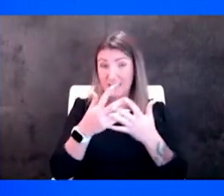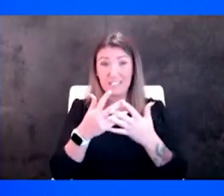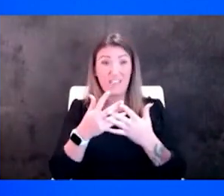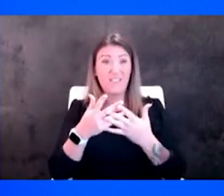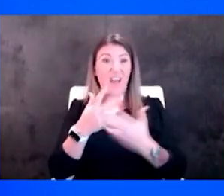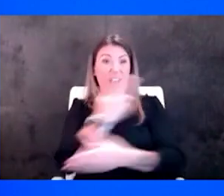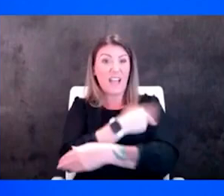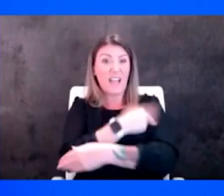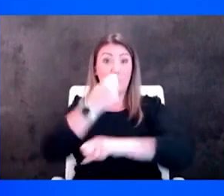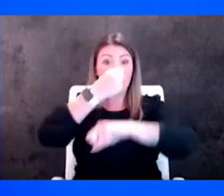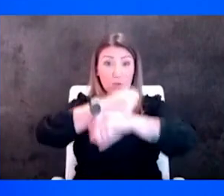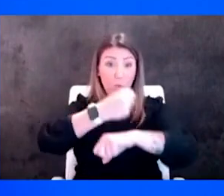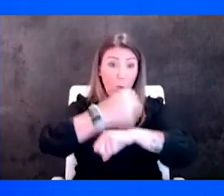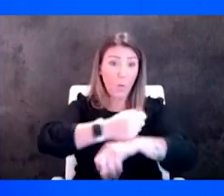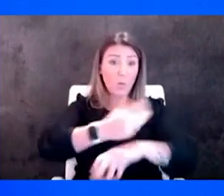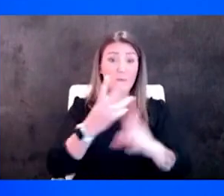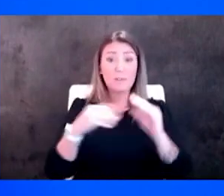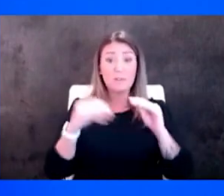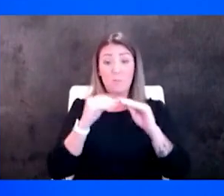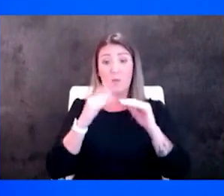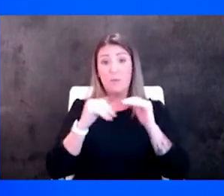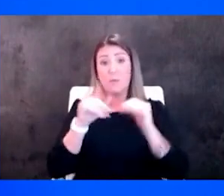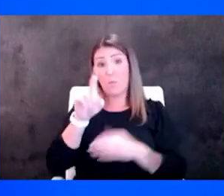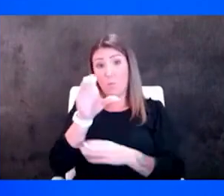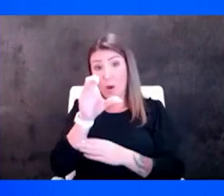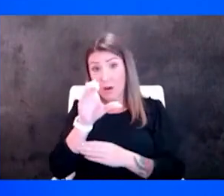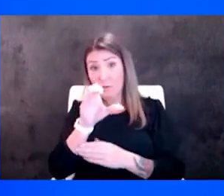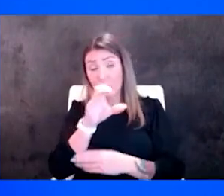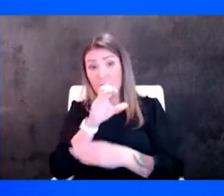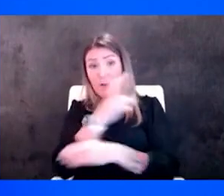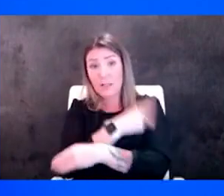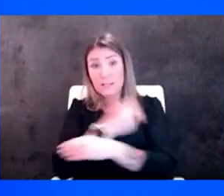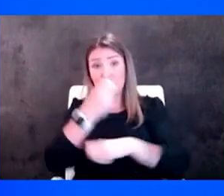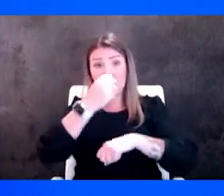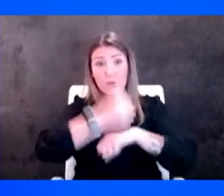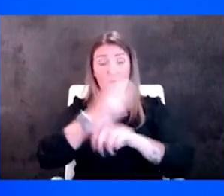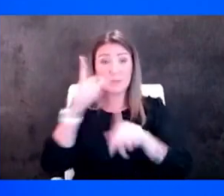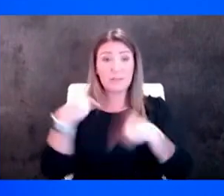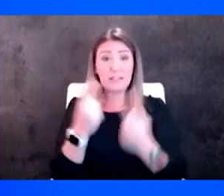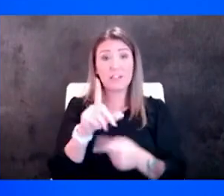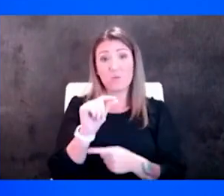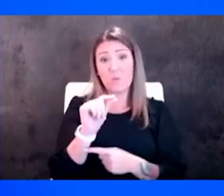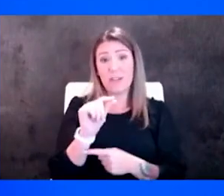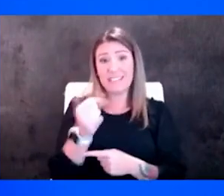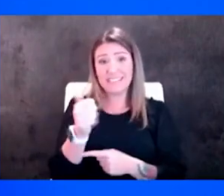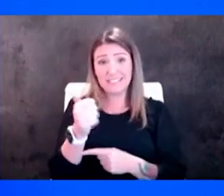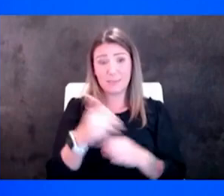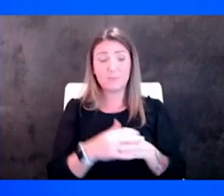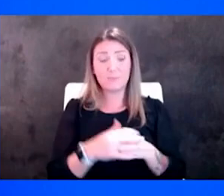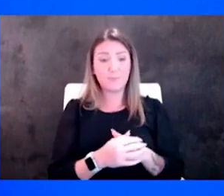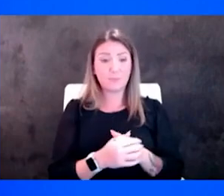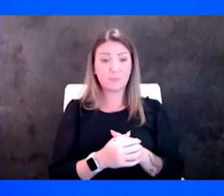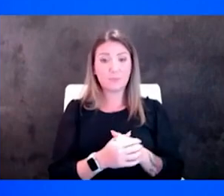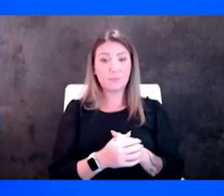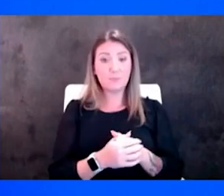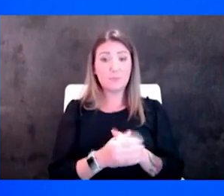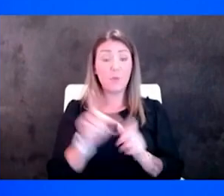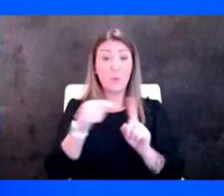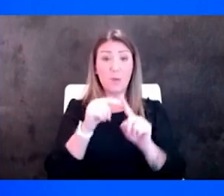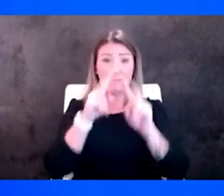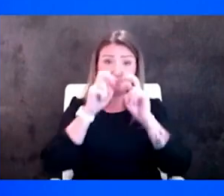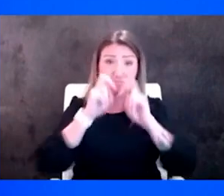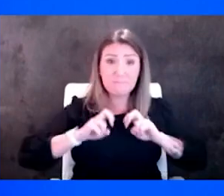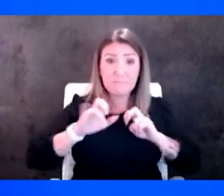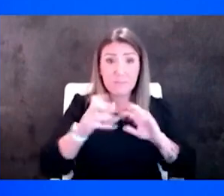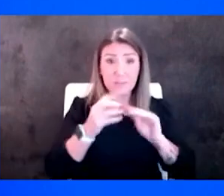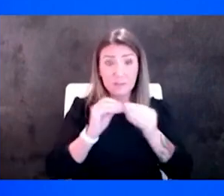been more than a hundred hospitals that have closed in since 2010 and when they look at that figure and the most in